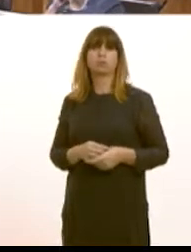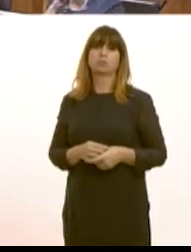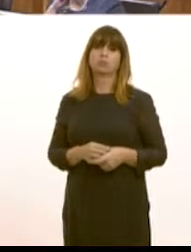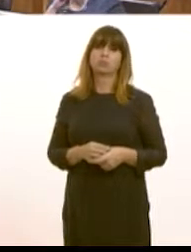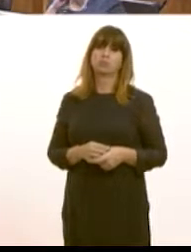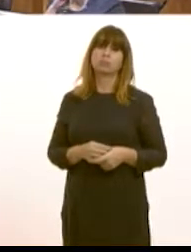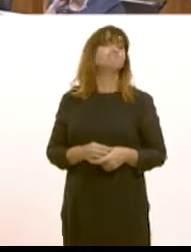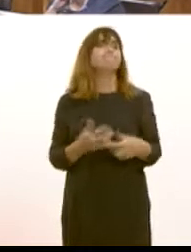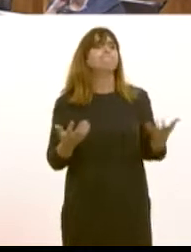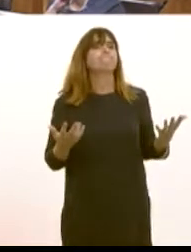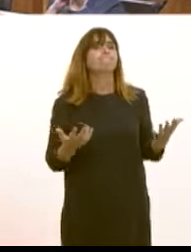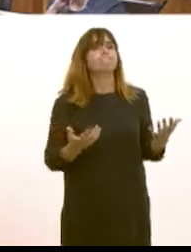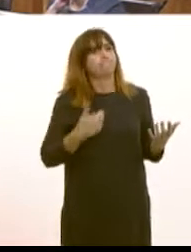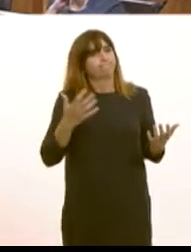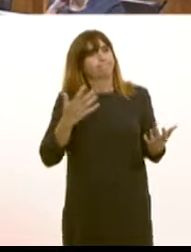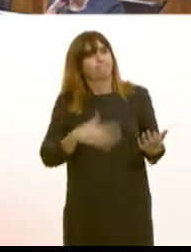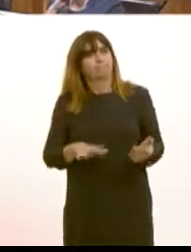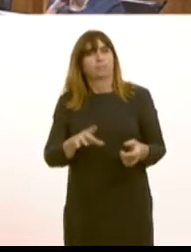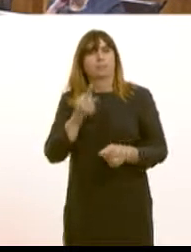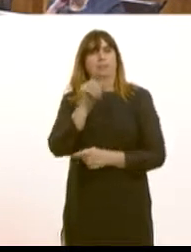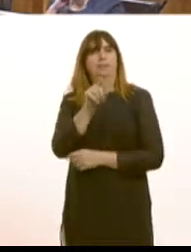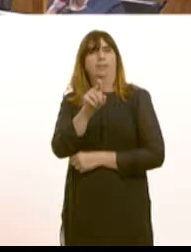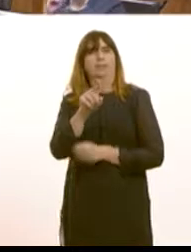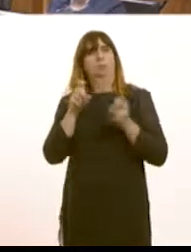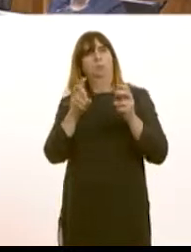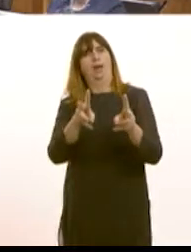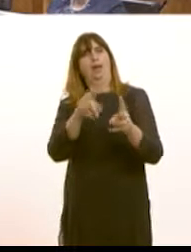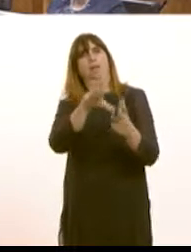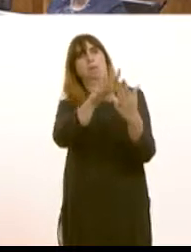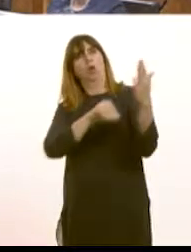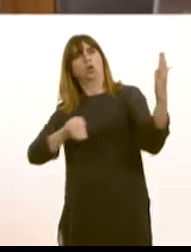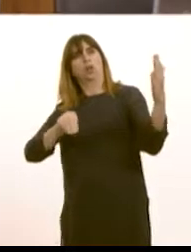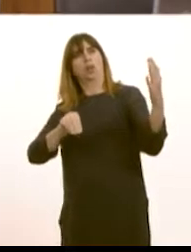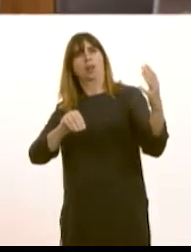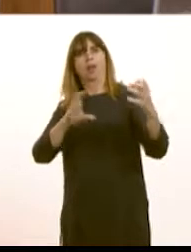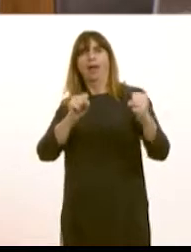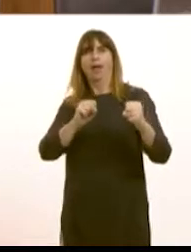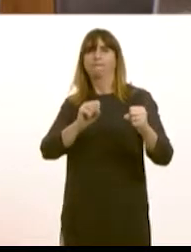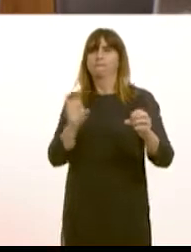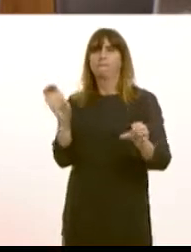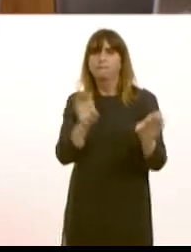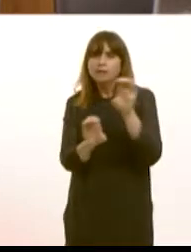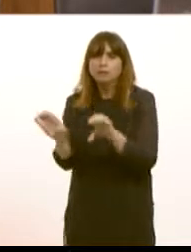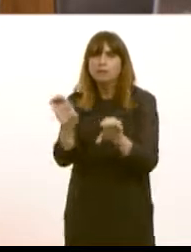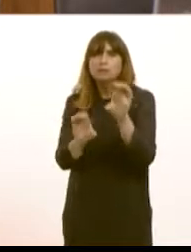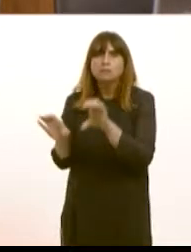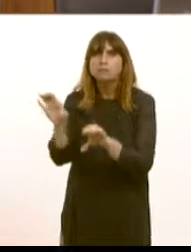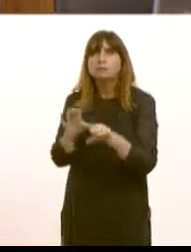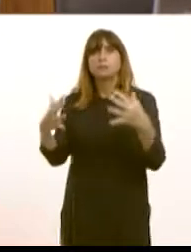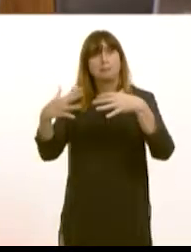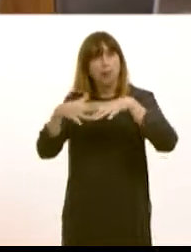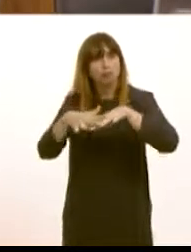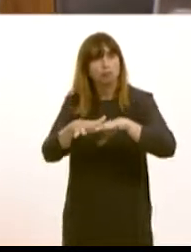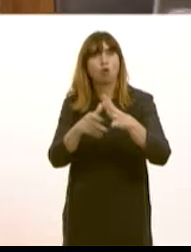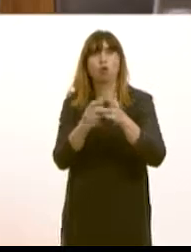I mean we want to see a model that invests of course in the network itself and a model that provides a good